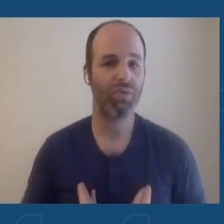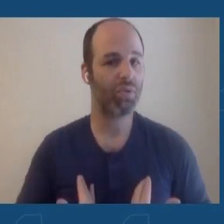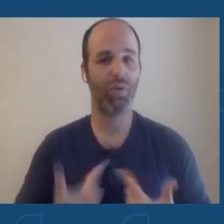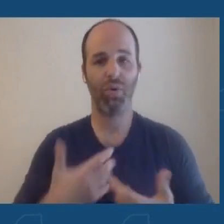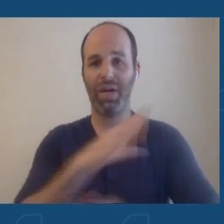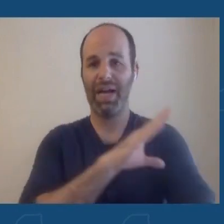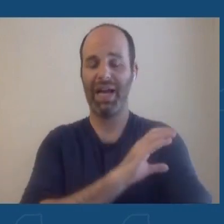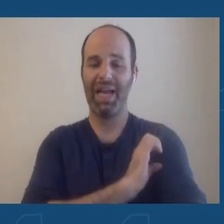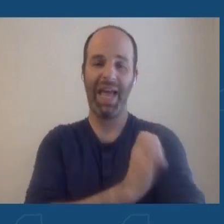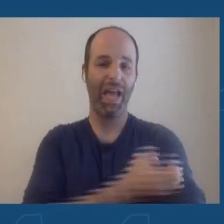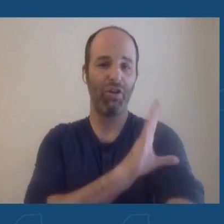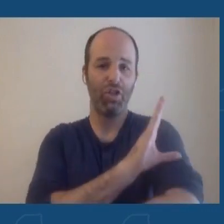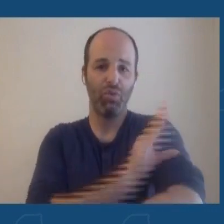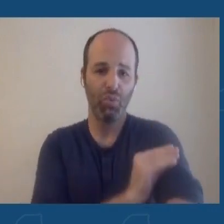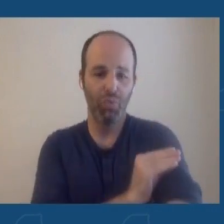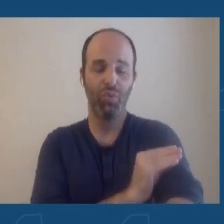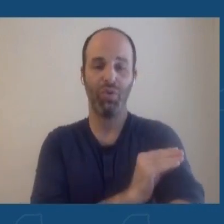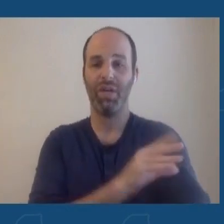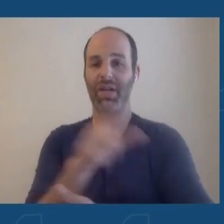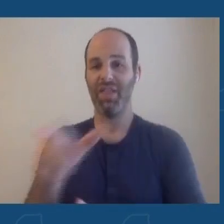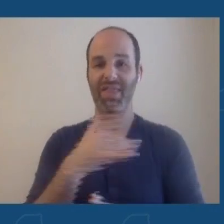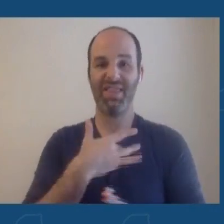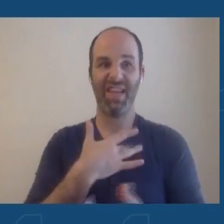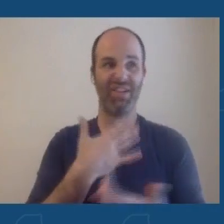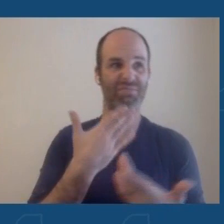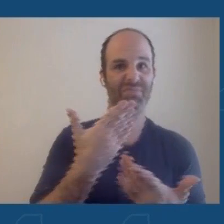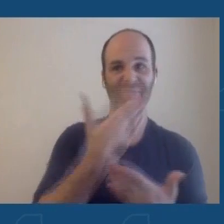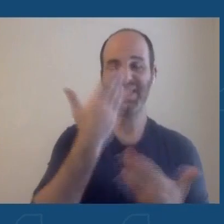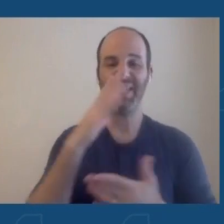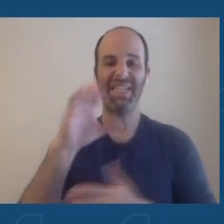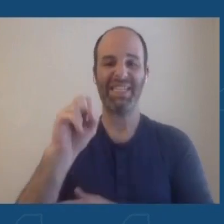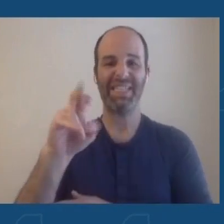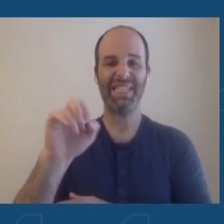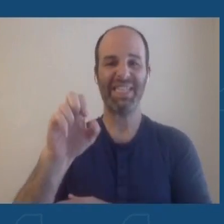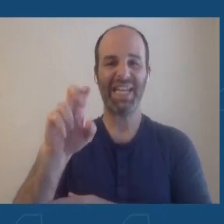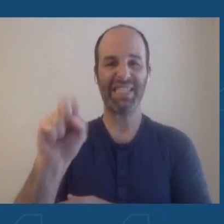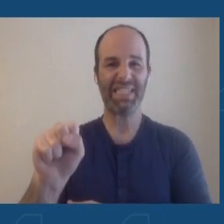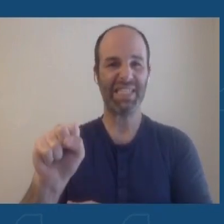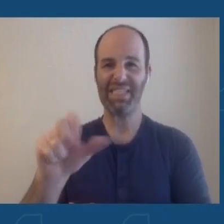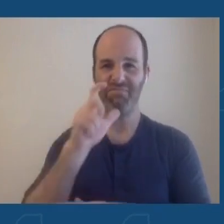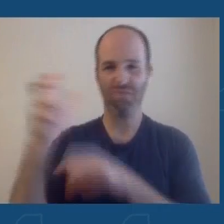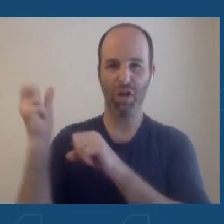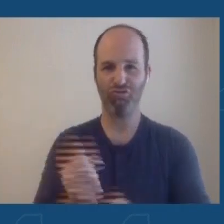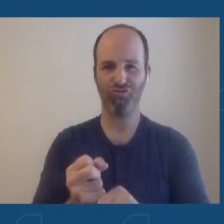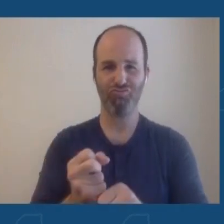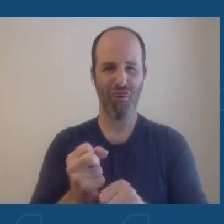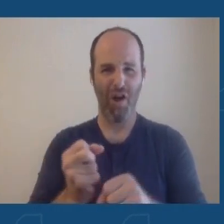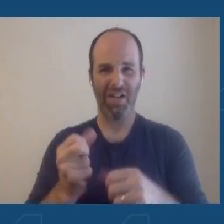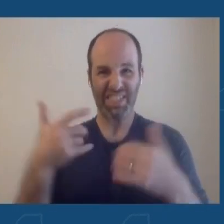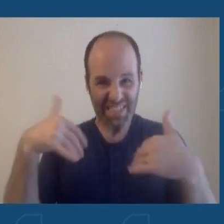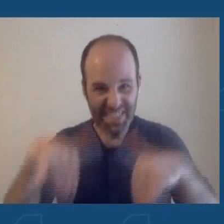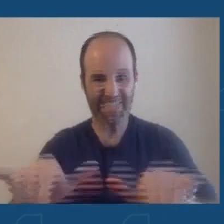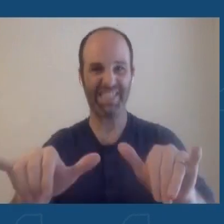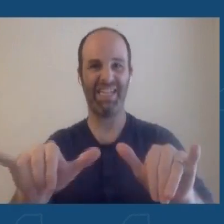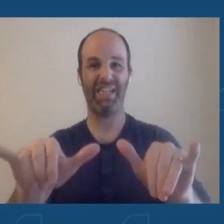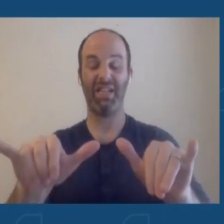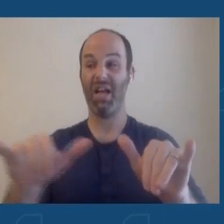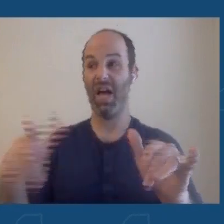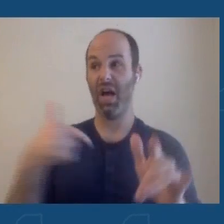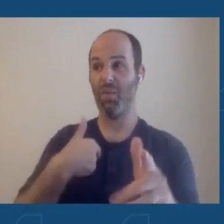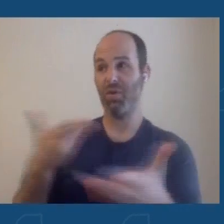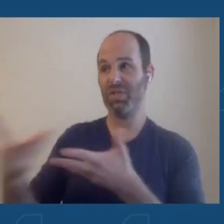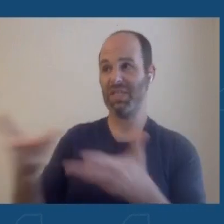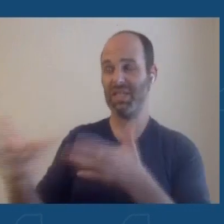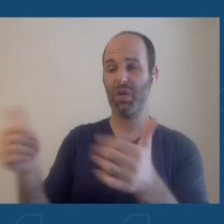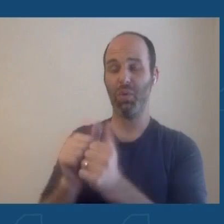it affects everybody so differently. Earlier this year at the Department of Health, we talked about engaging in discussion with researchers and clinicians